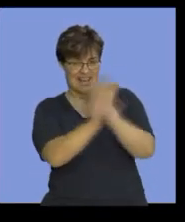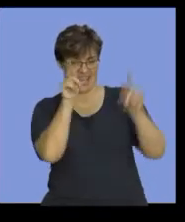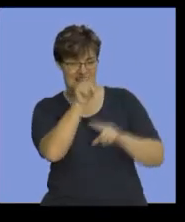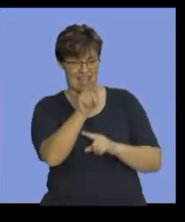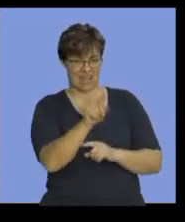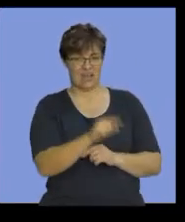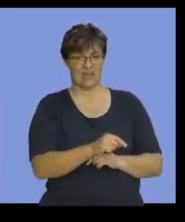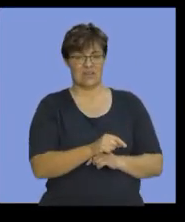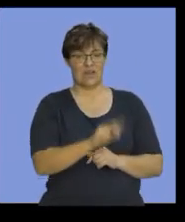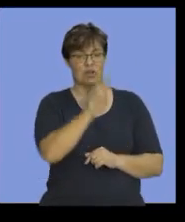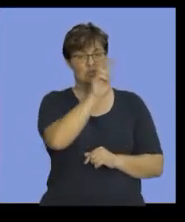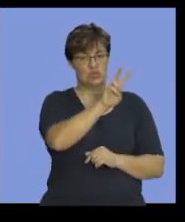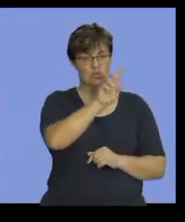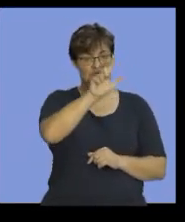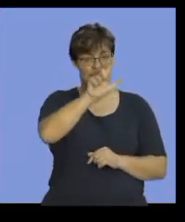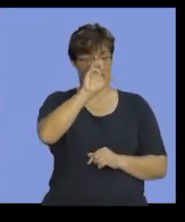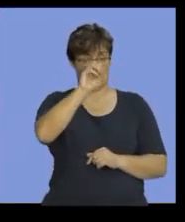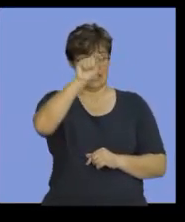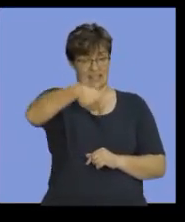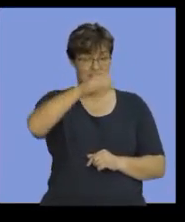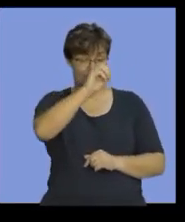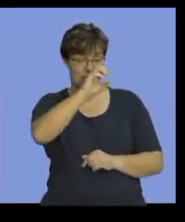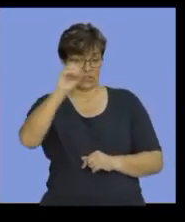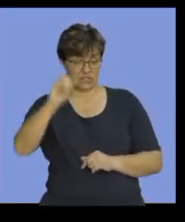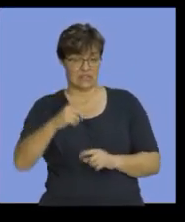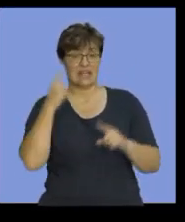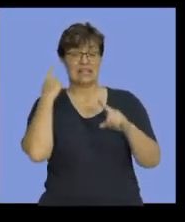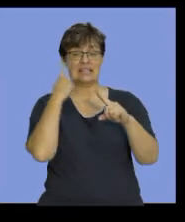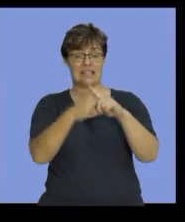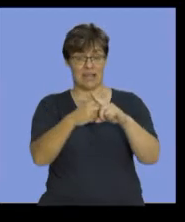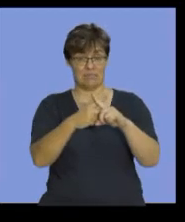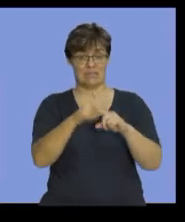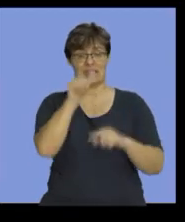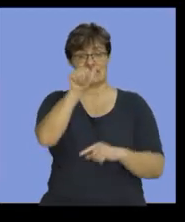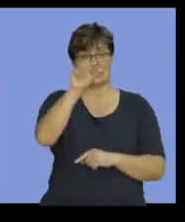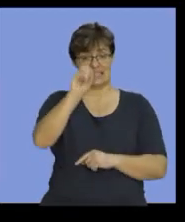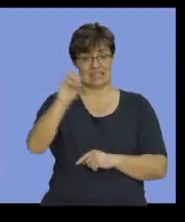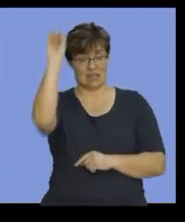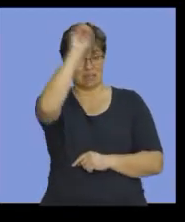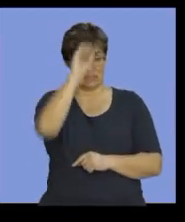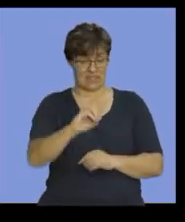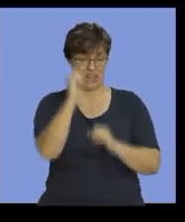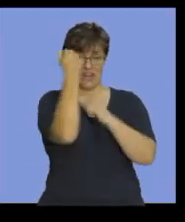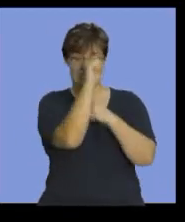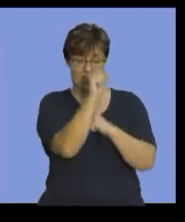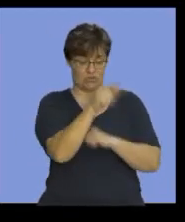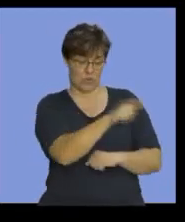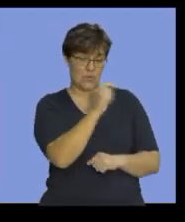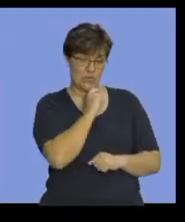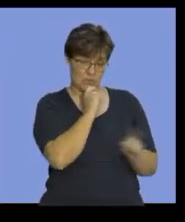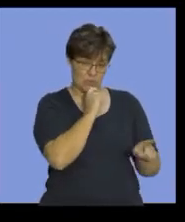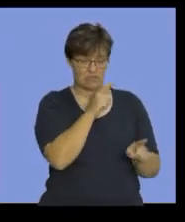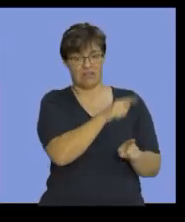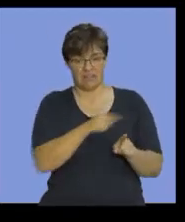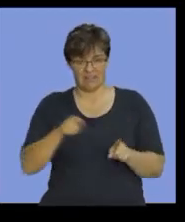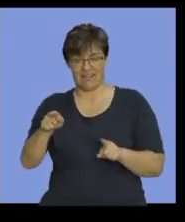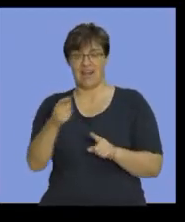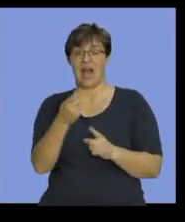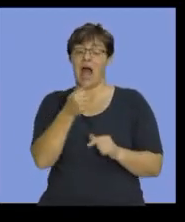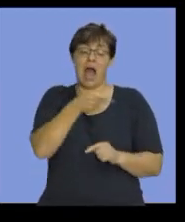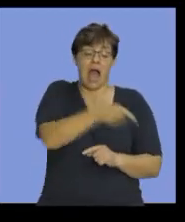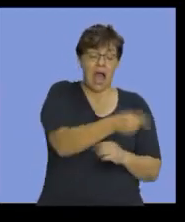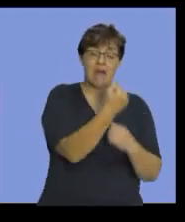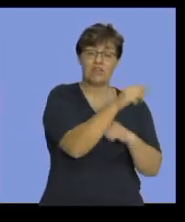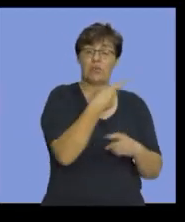there's my 270,000, times the 60% for the factory to give me the factory amount